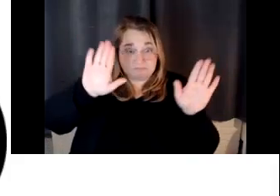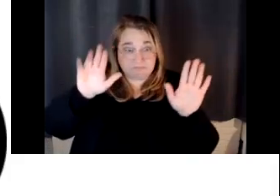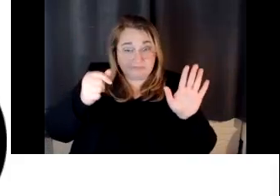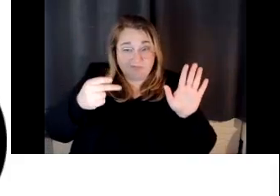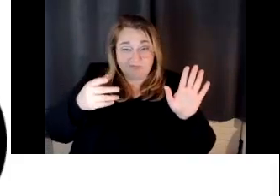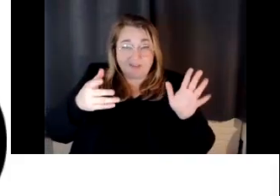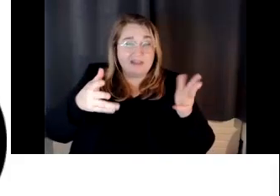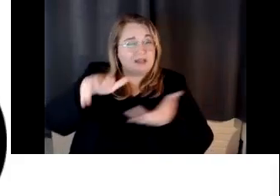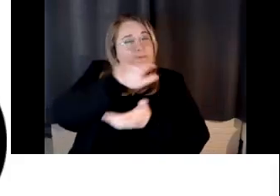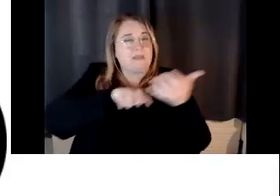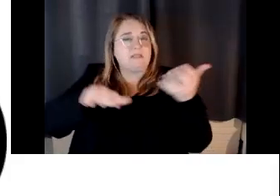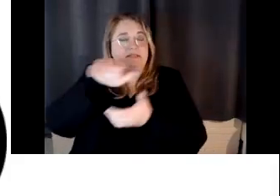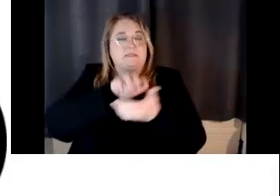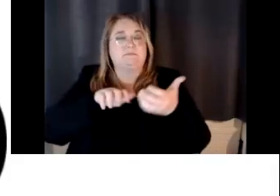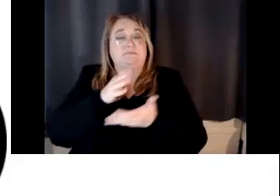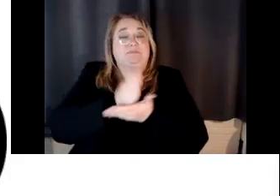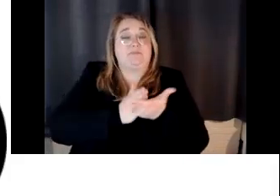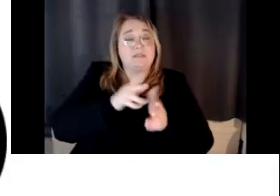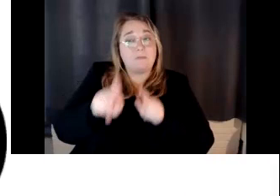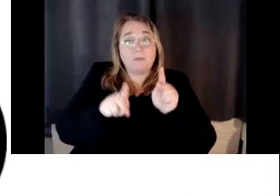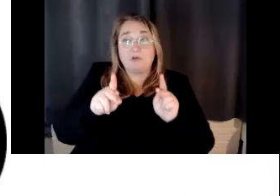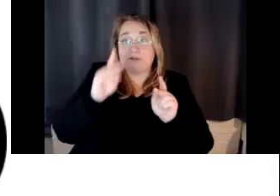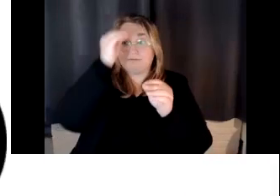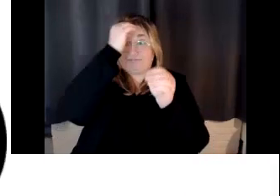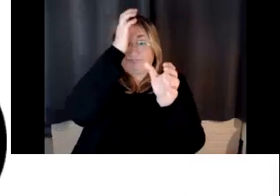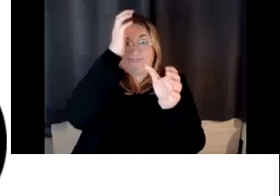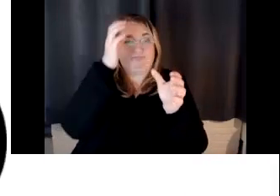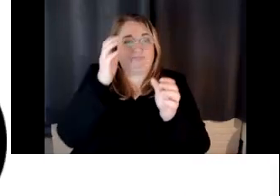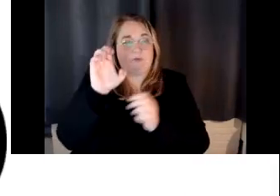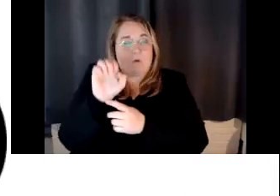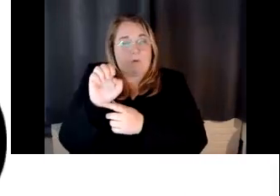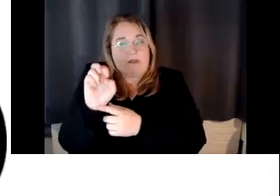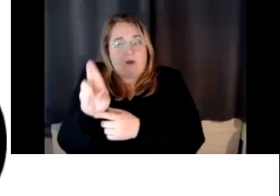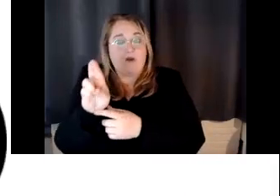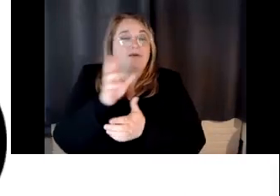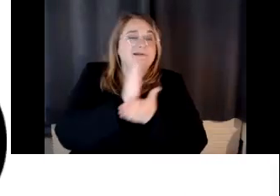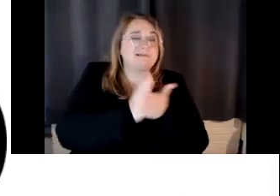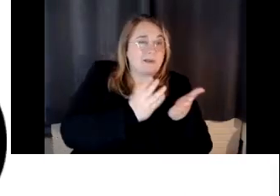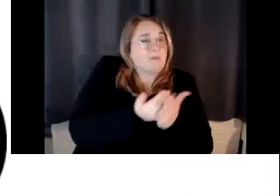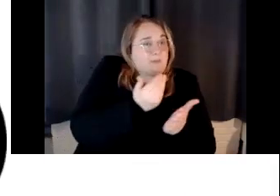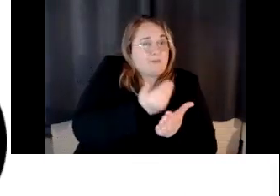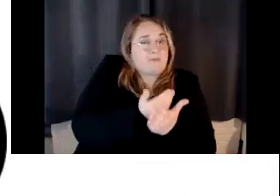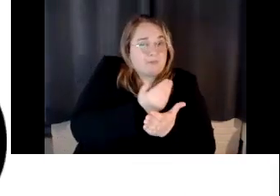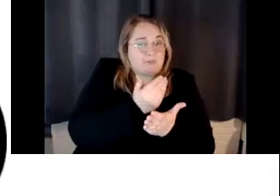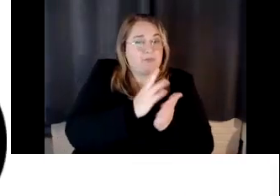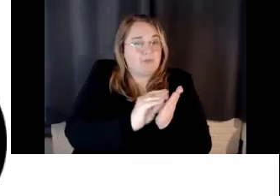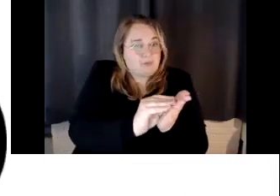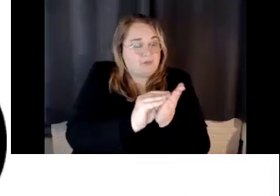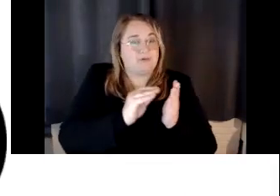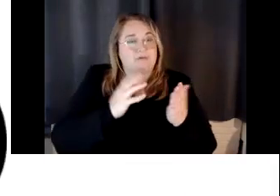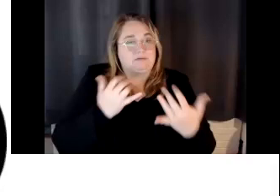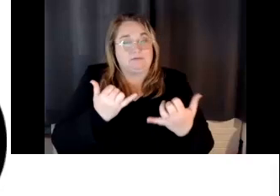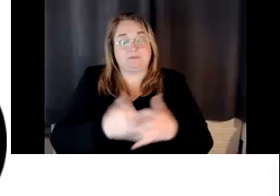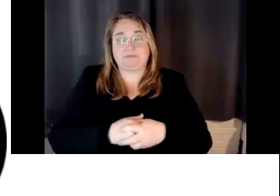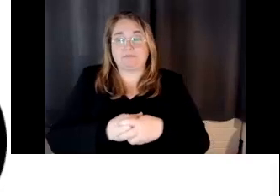a mix. Some people know quite a bit about OER and some are, are pretty new to it. Um, I went to, um,